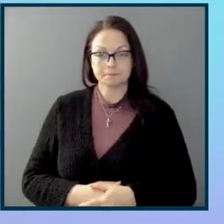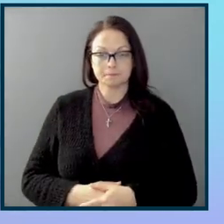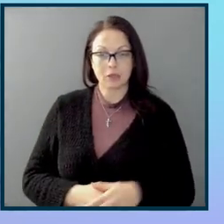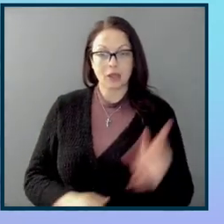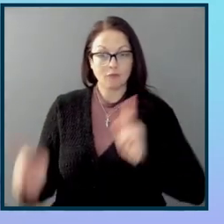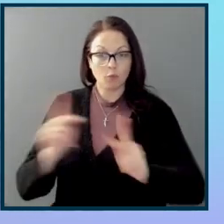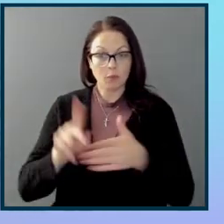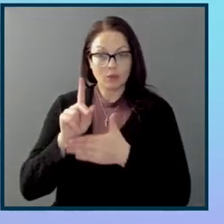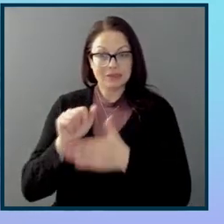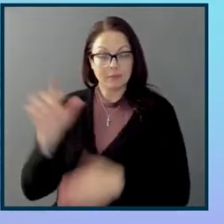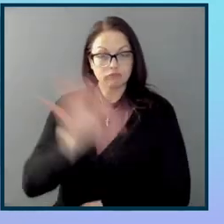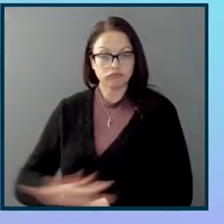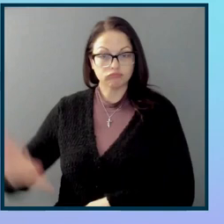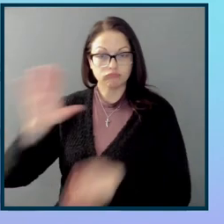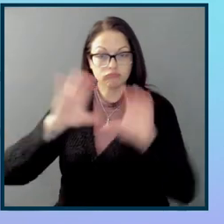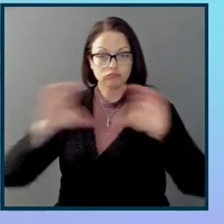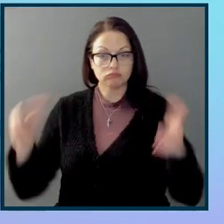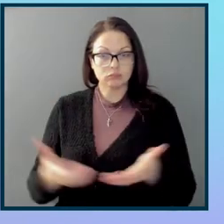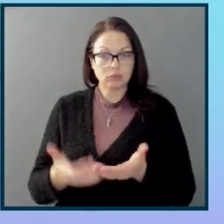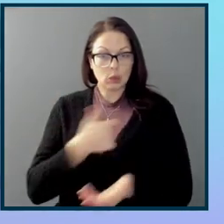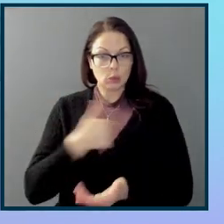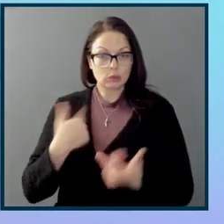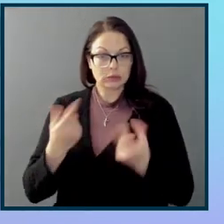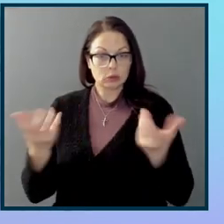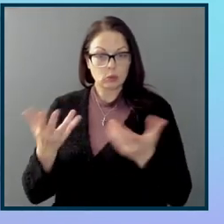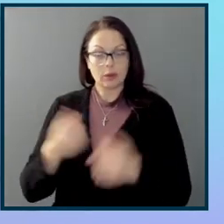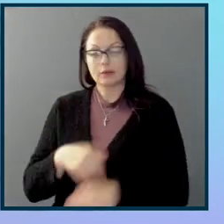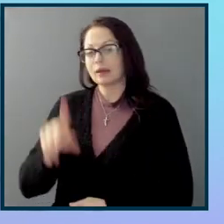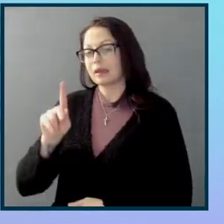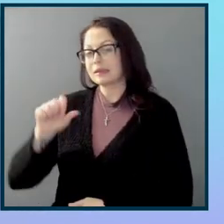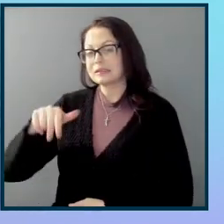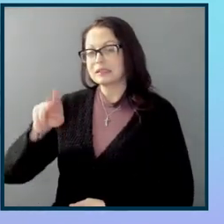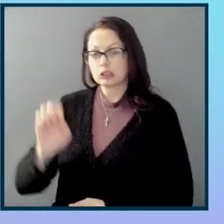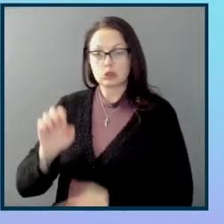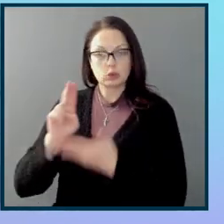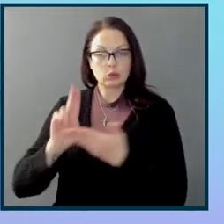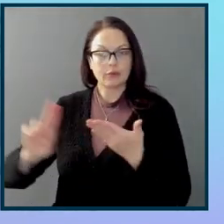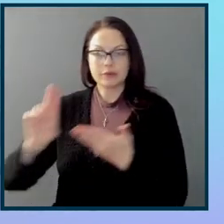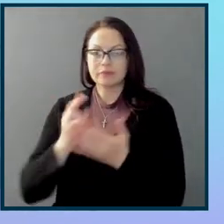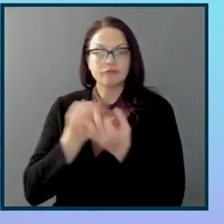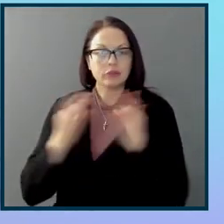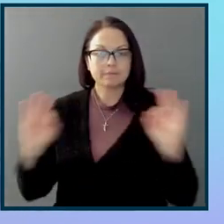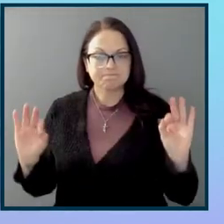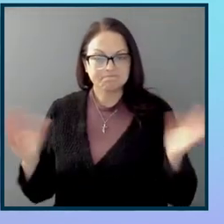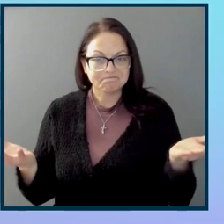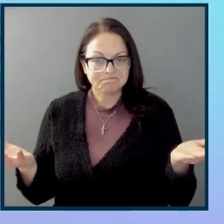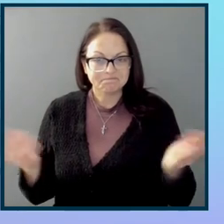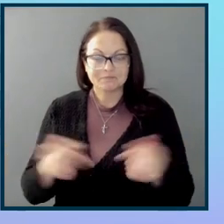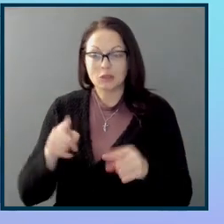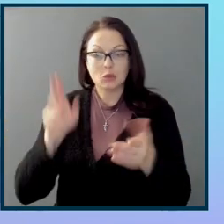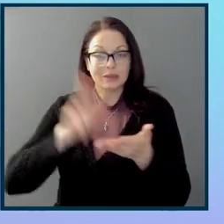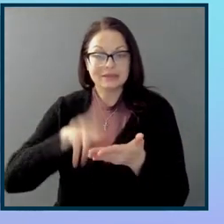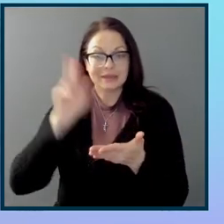with disabilities across the world, what we've done is we've made DQ University free, no charge. You can just